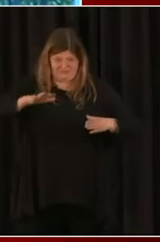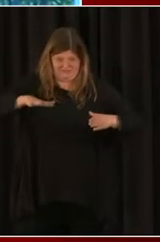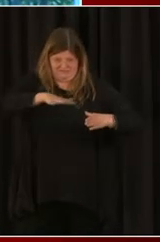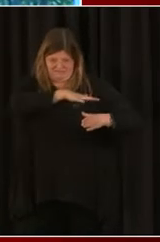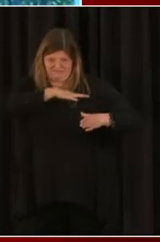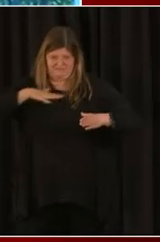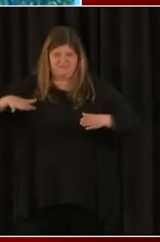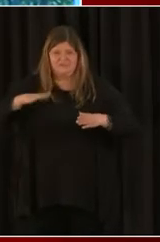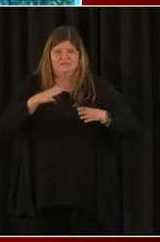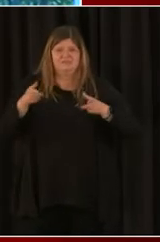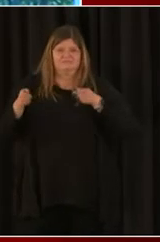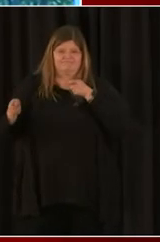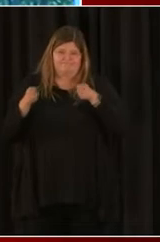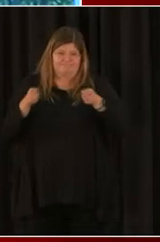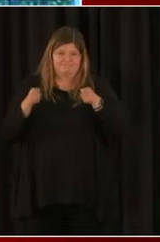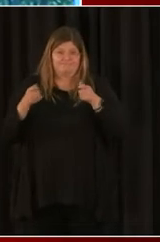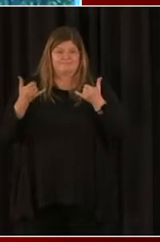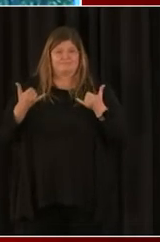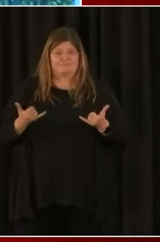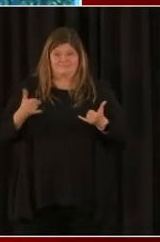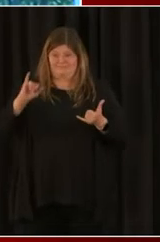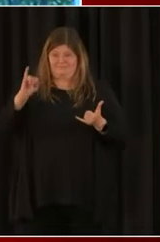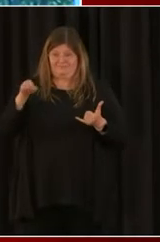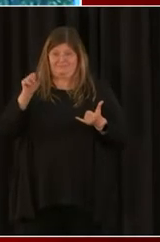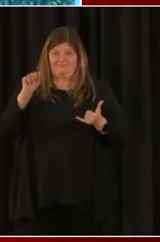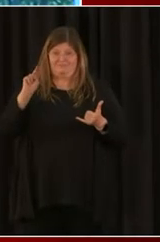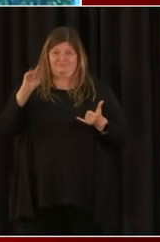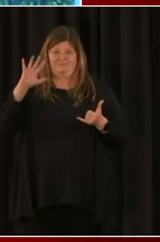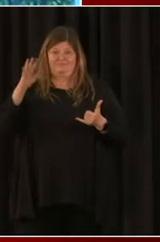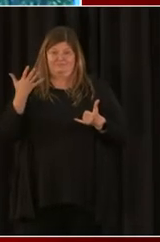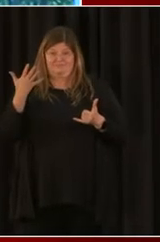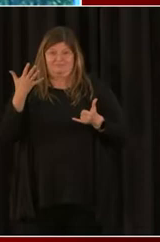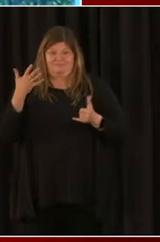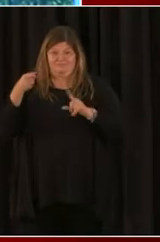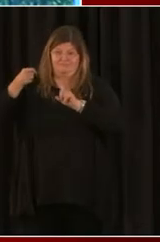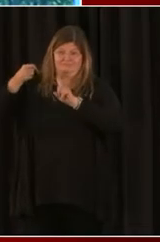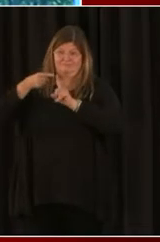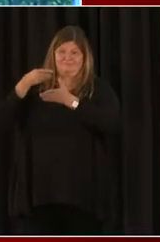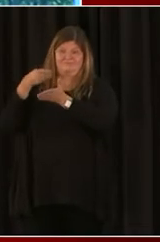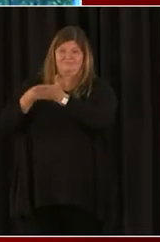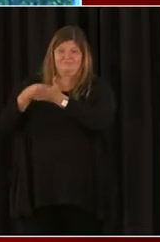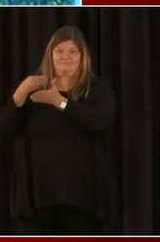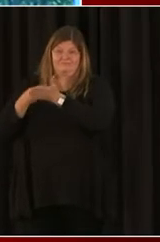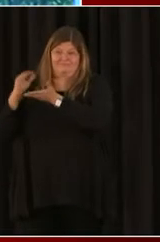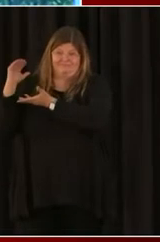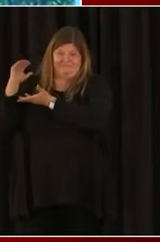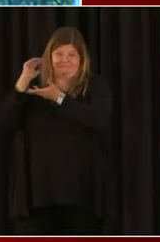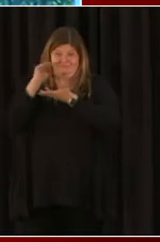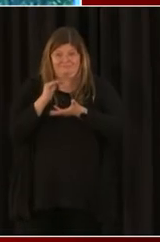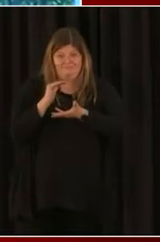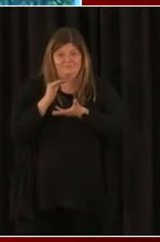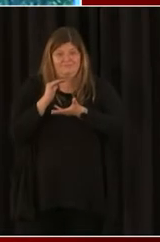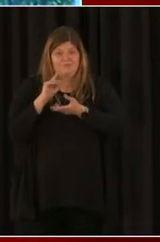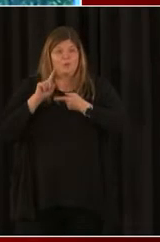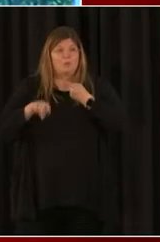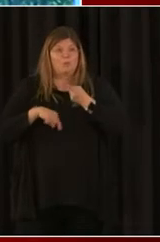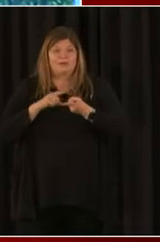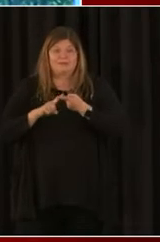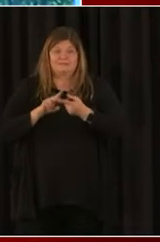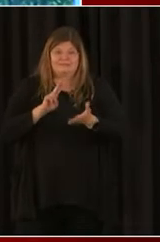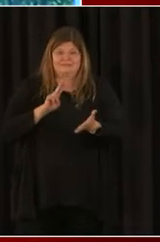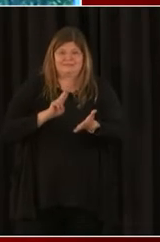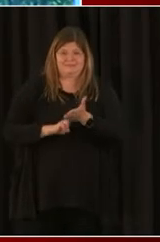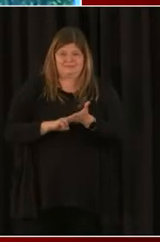5th. The actual stimulus package was signed by President Trump on December 27th at